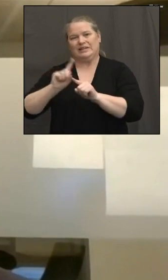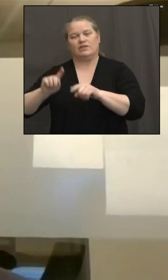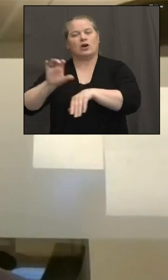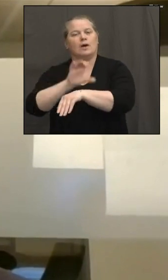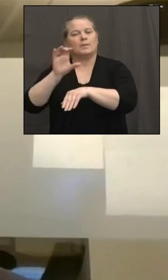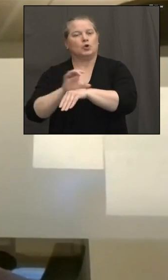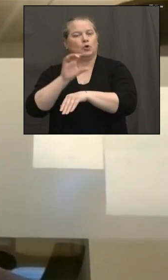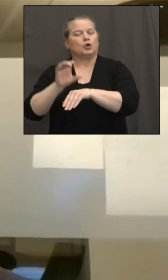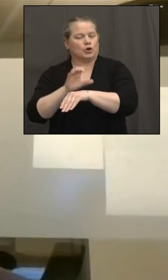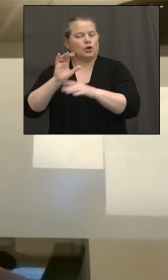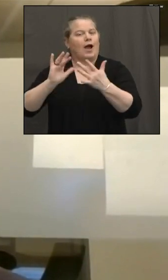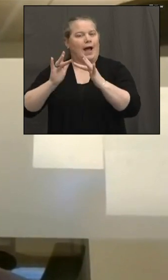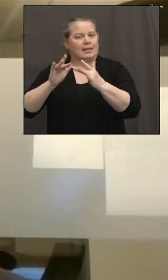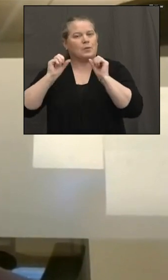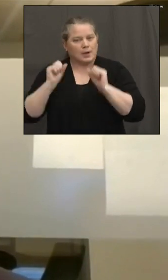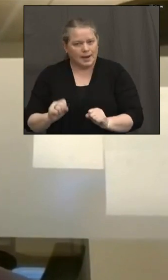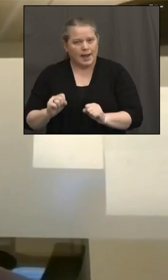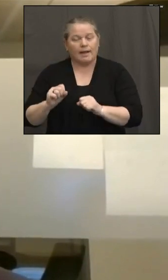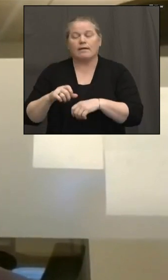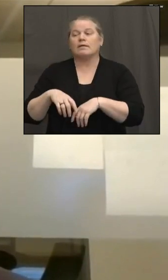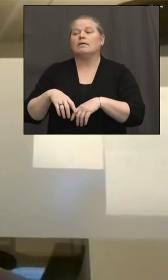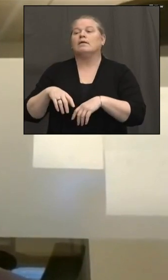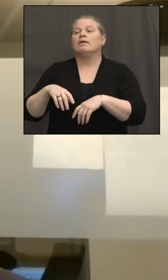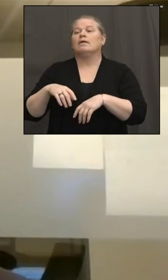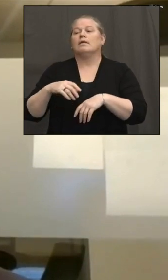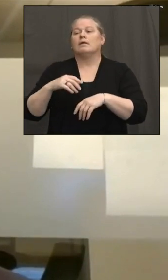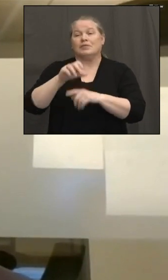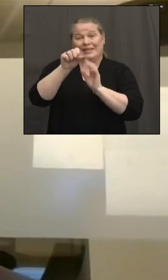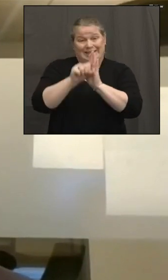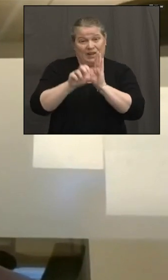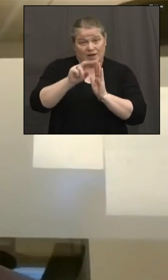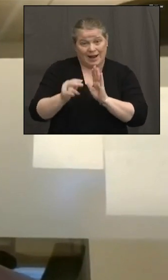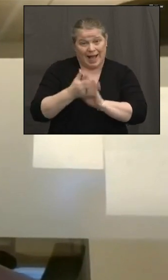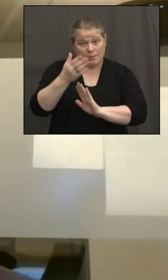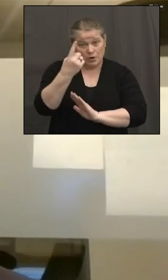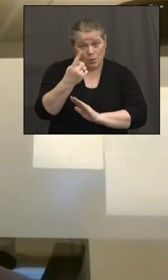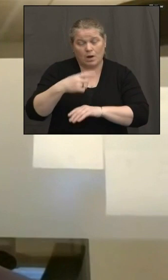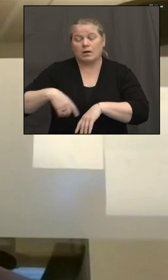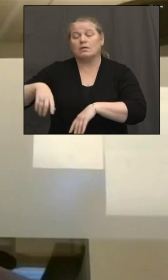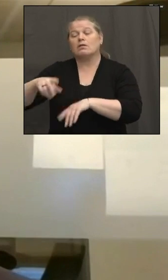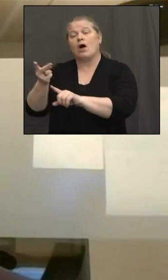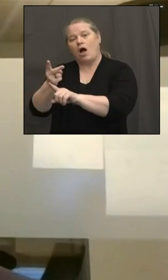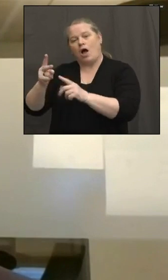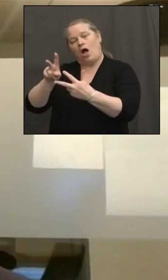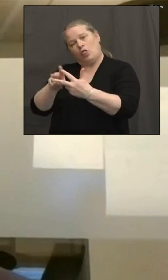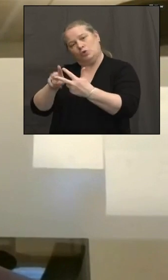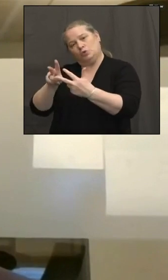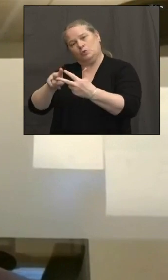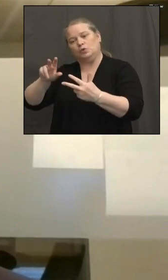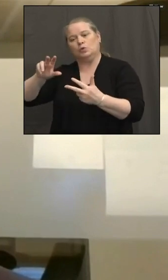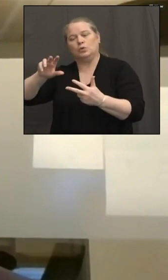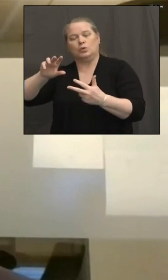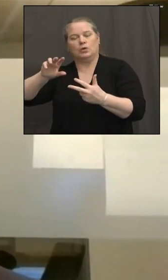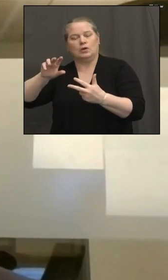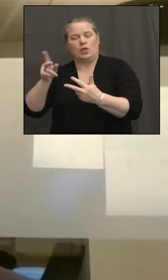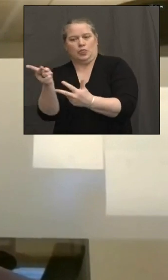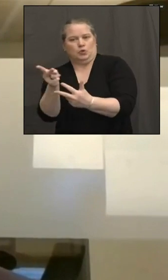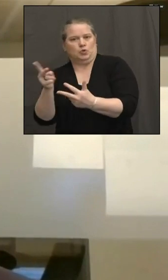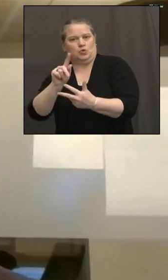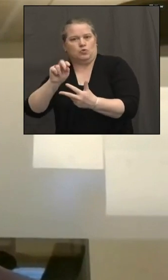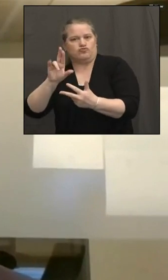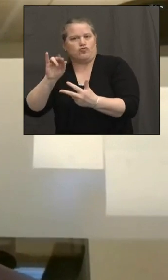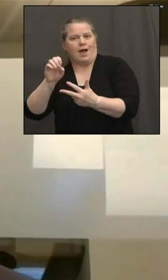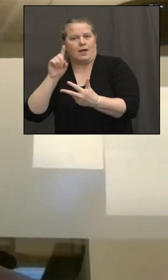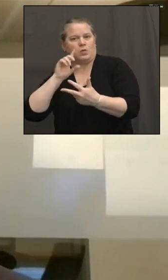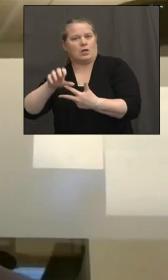tribal nations operating the other two. And then third, the ability to launch up to 15 retail sports betting